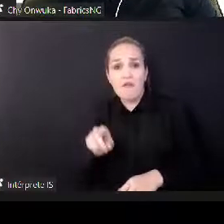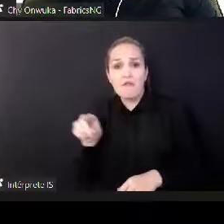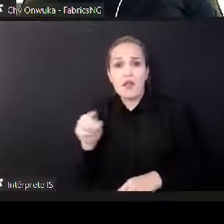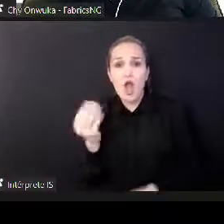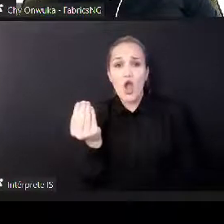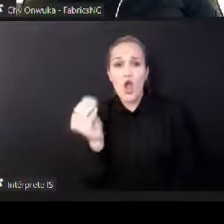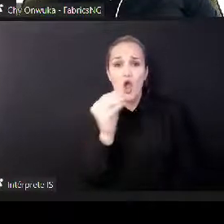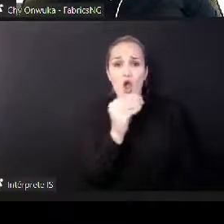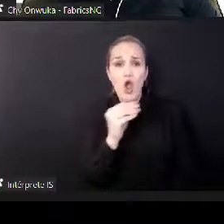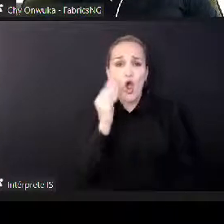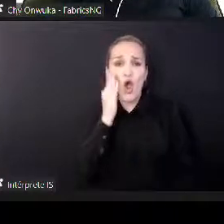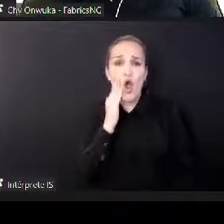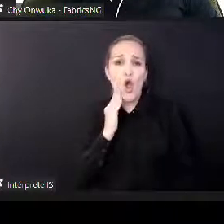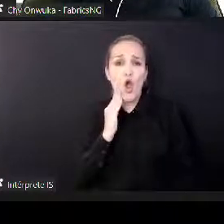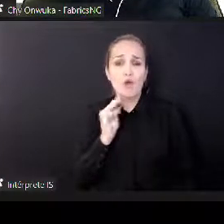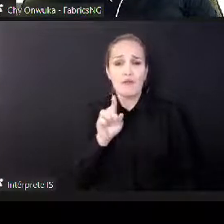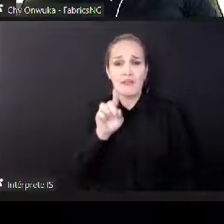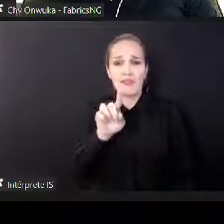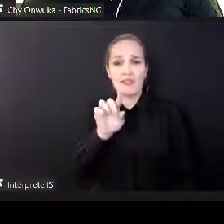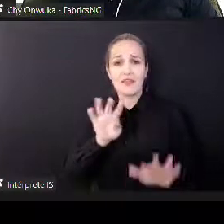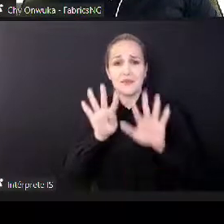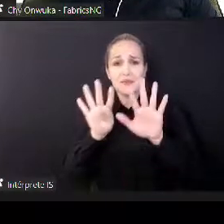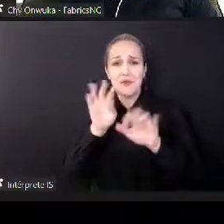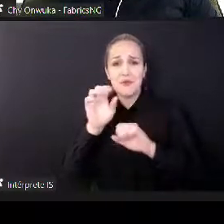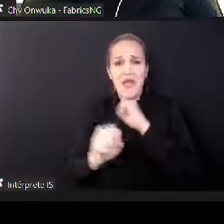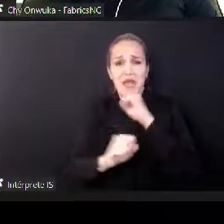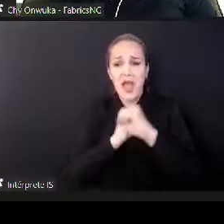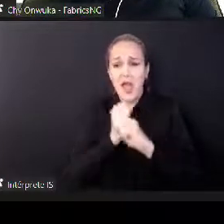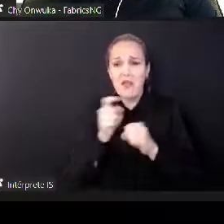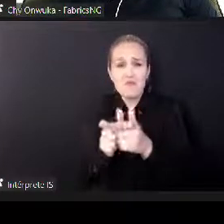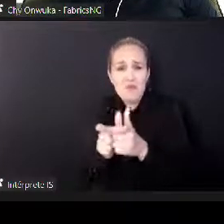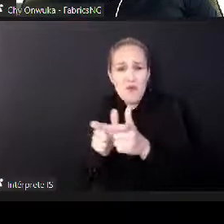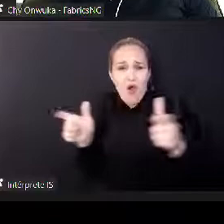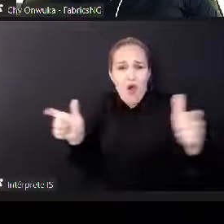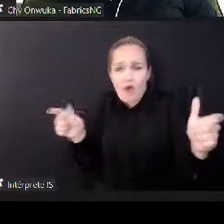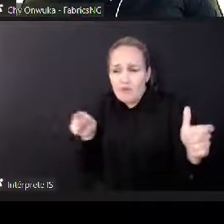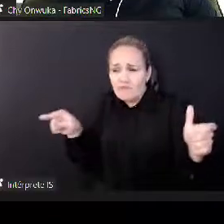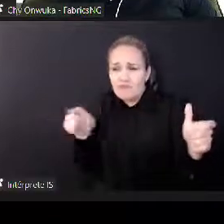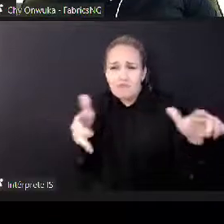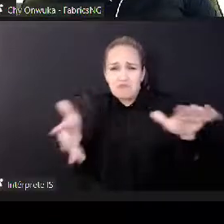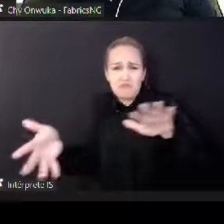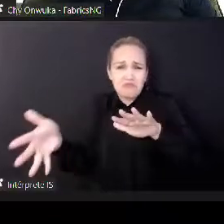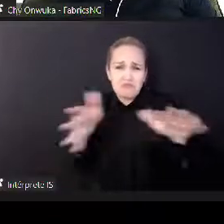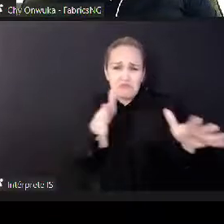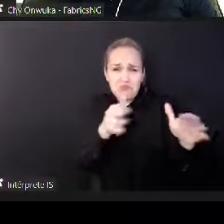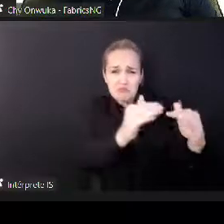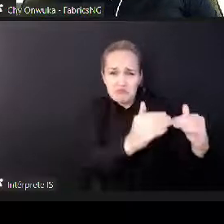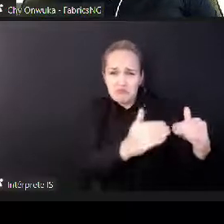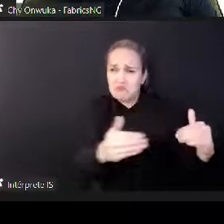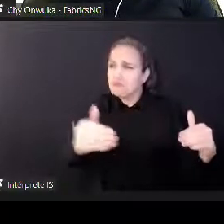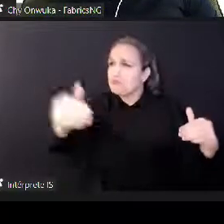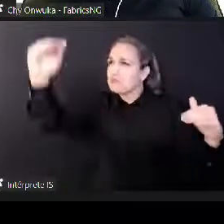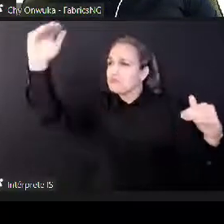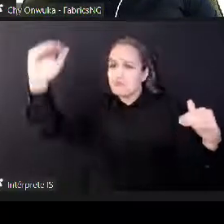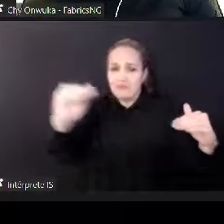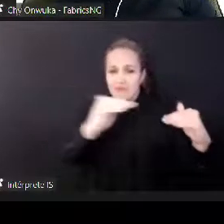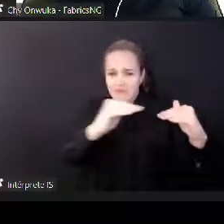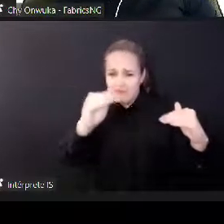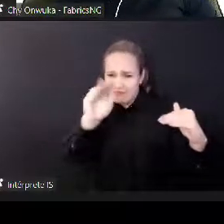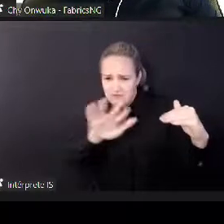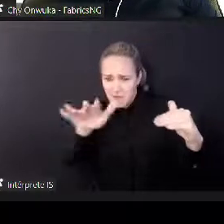Those are digital natives. And so as Hiva Fund, we are deliberate around moving resources,